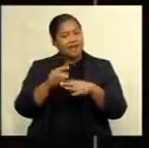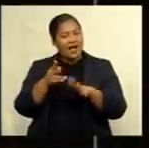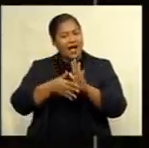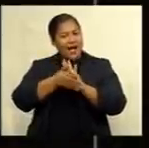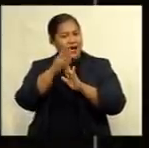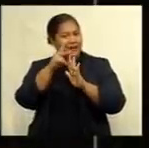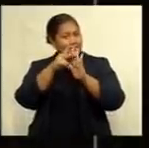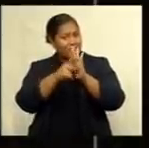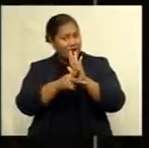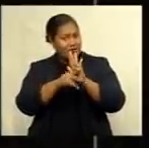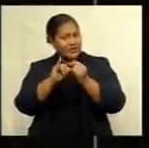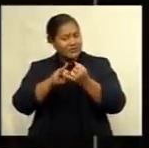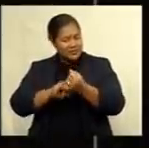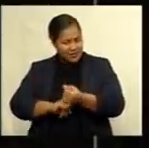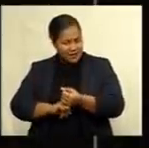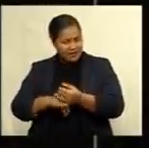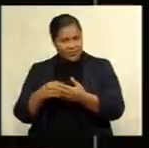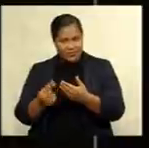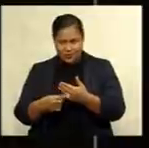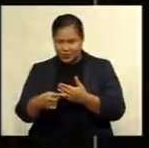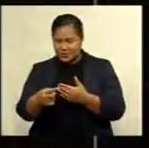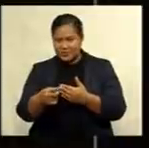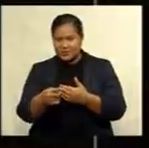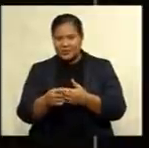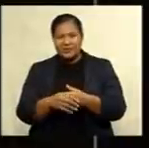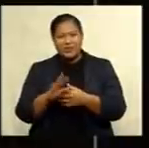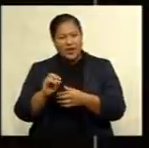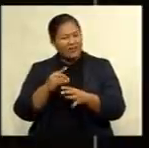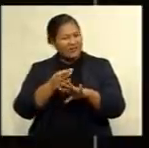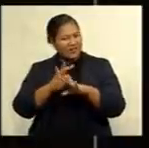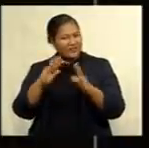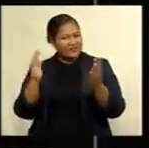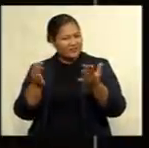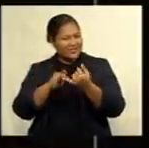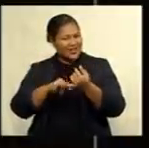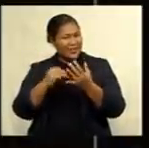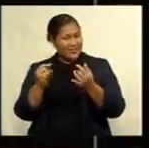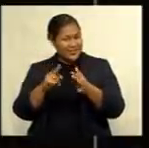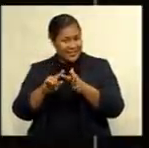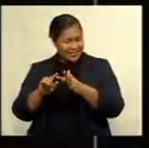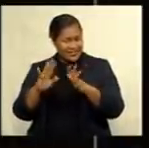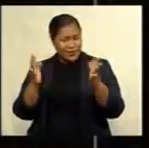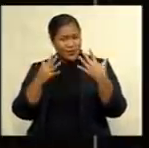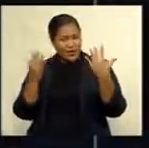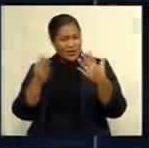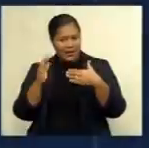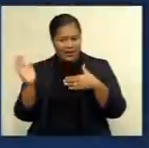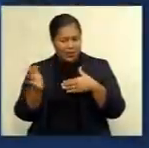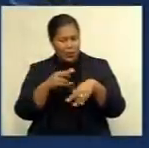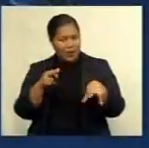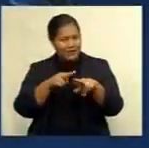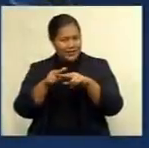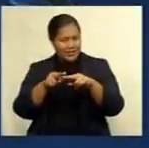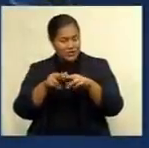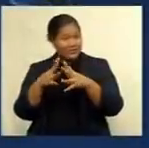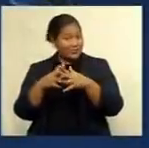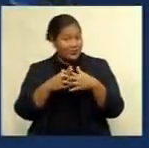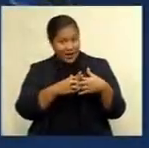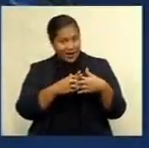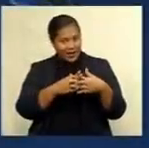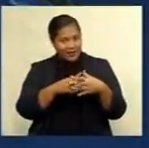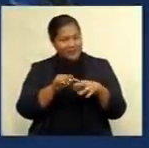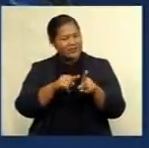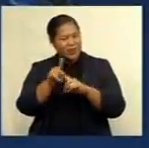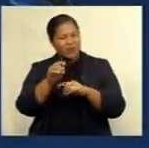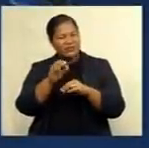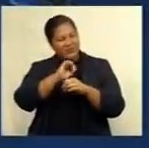pressure system to the south continues to direct fresh to strong southeast winds over Fiji. Now, to the west, mainly fine